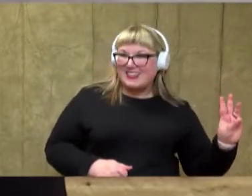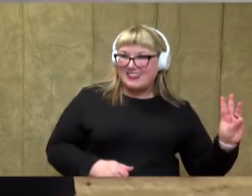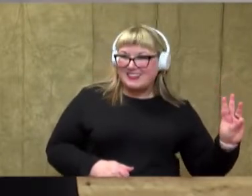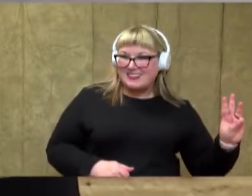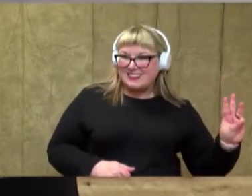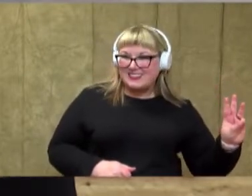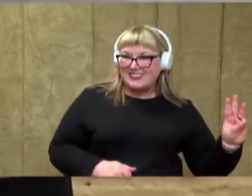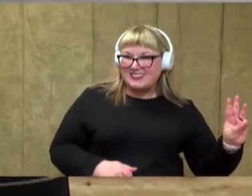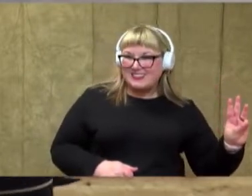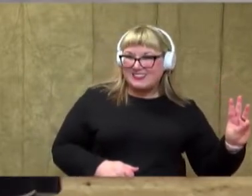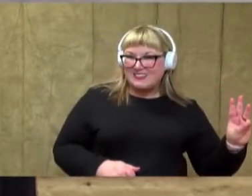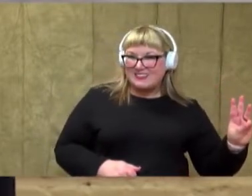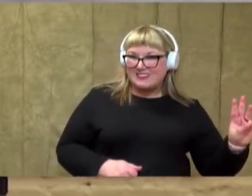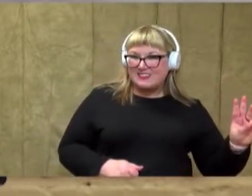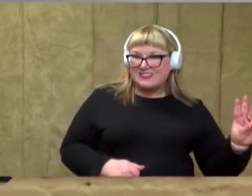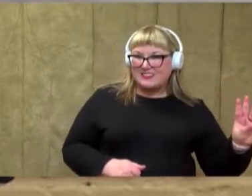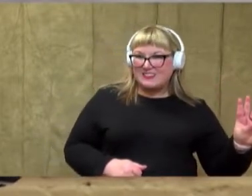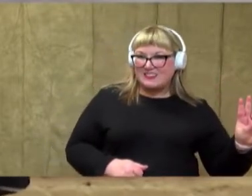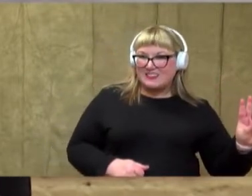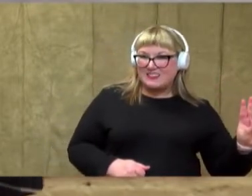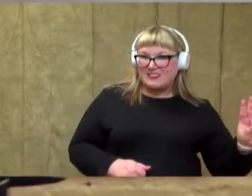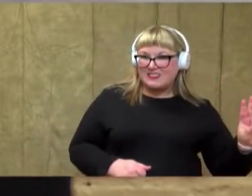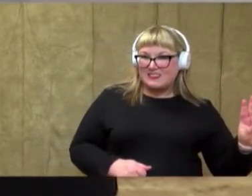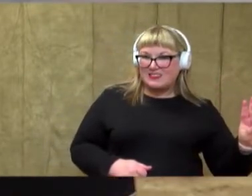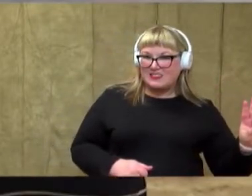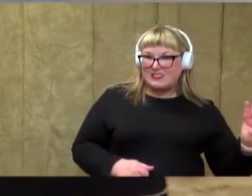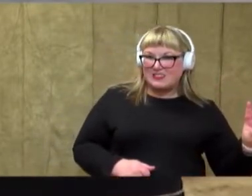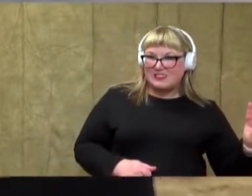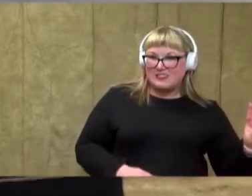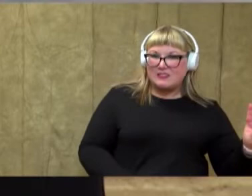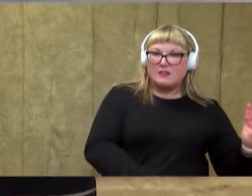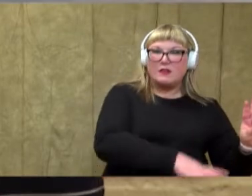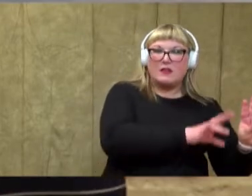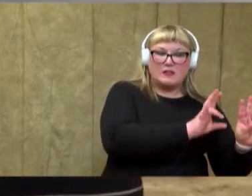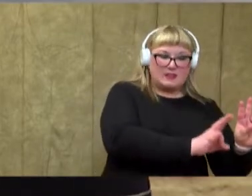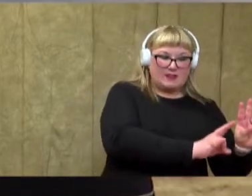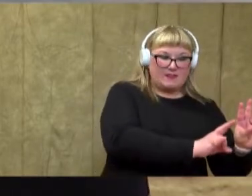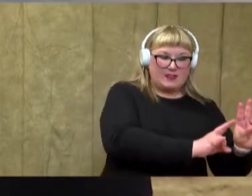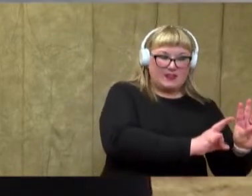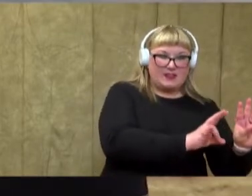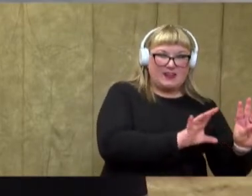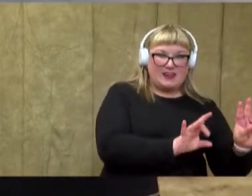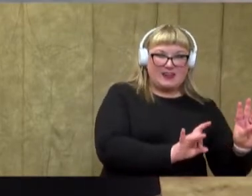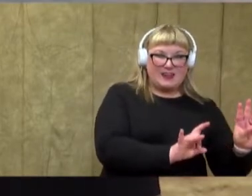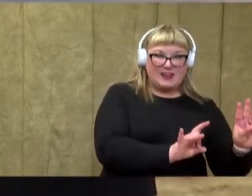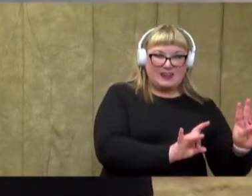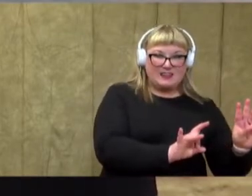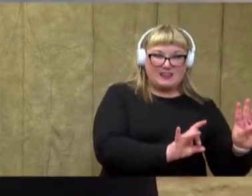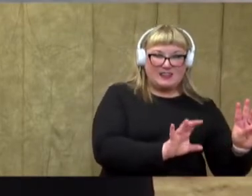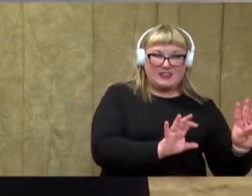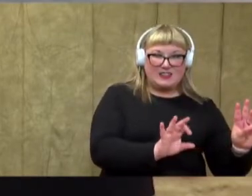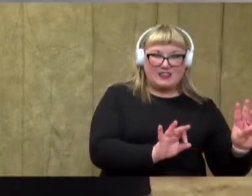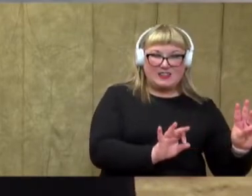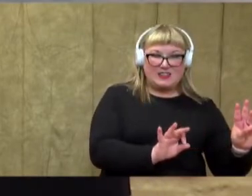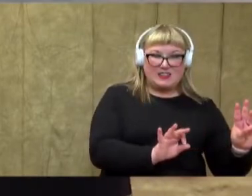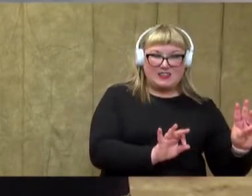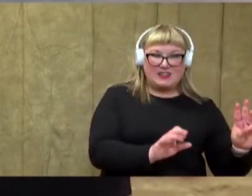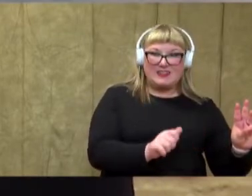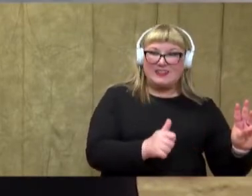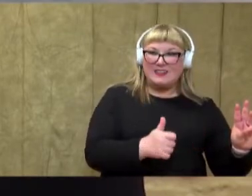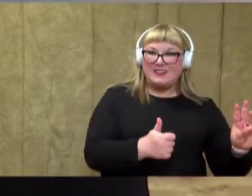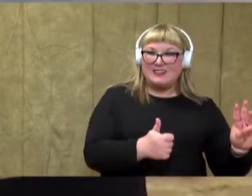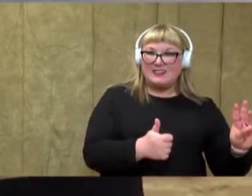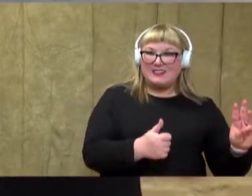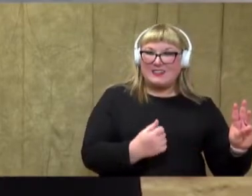Let's count on from 6, 6, 7, 8, 9,